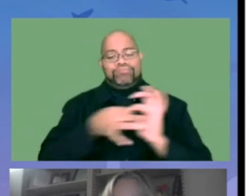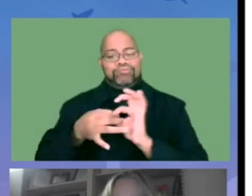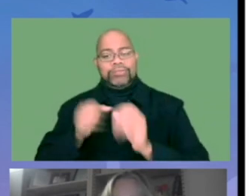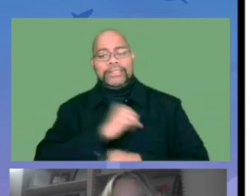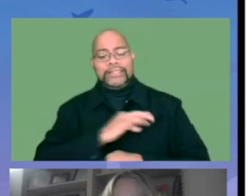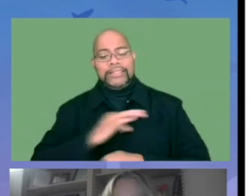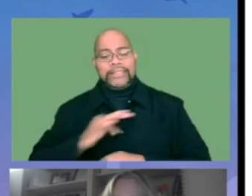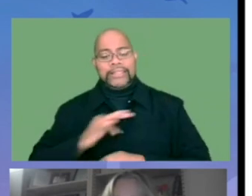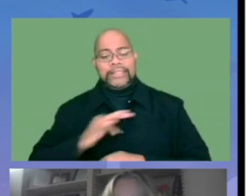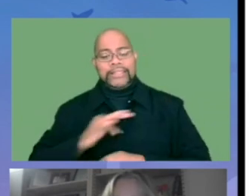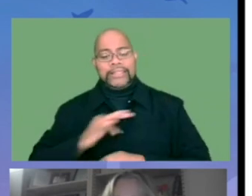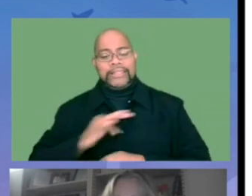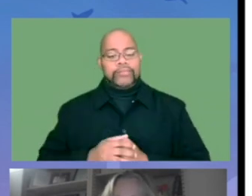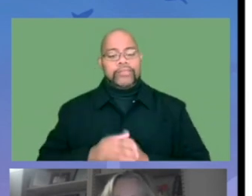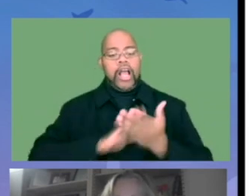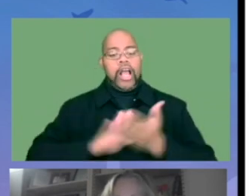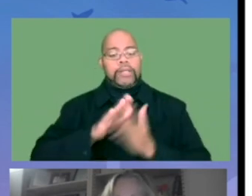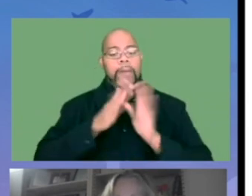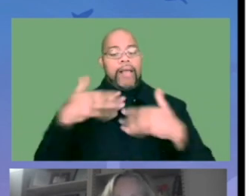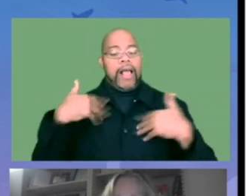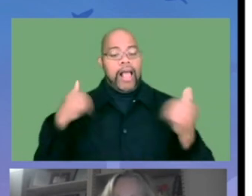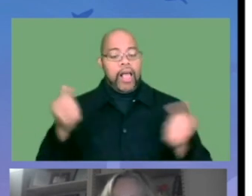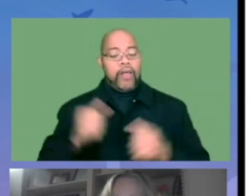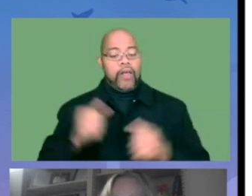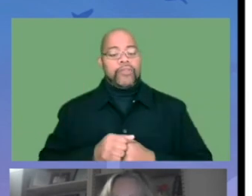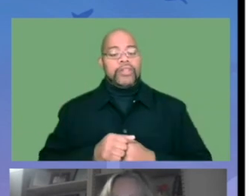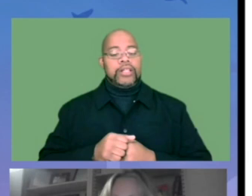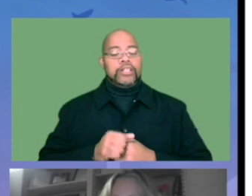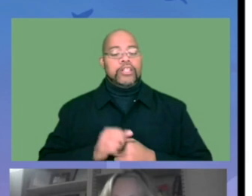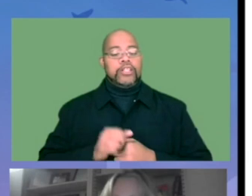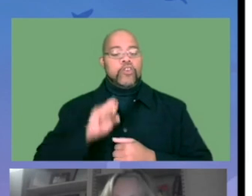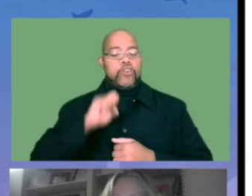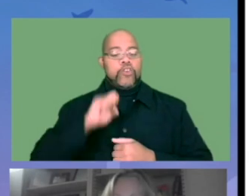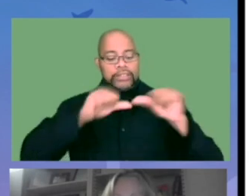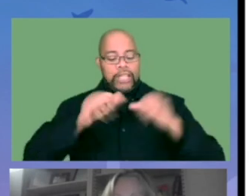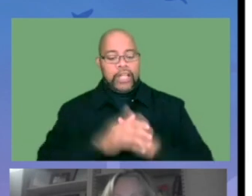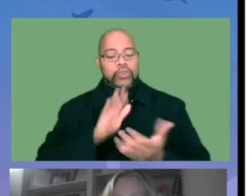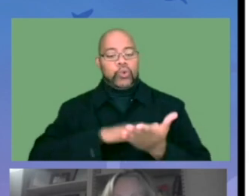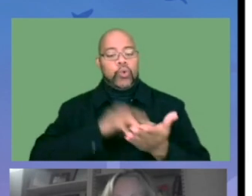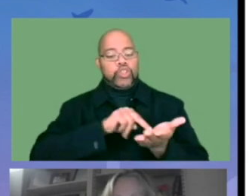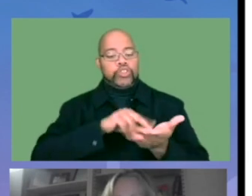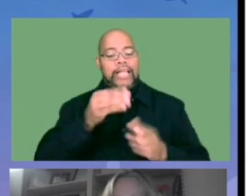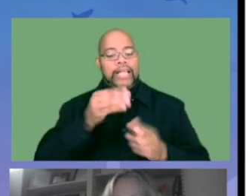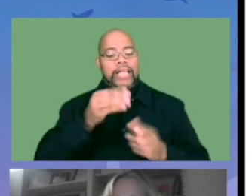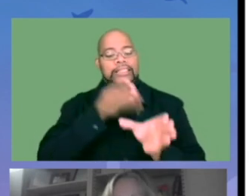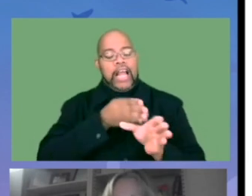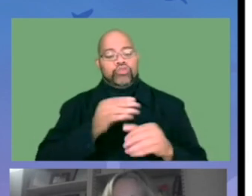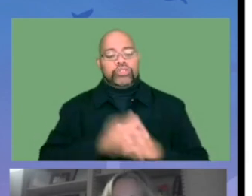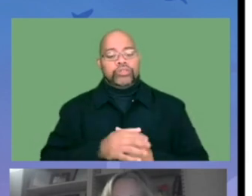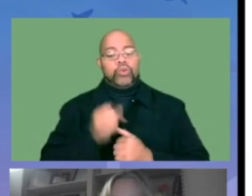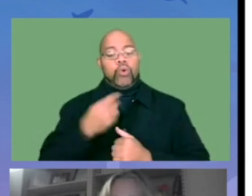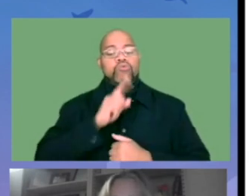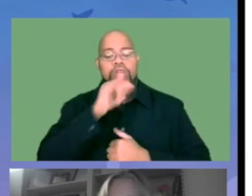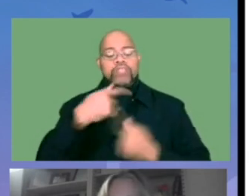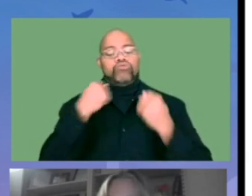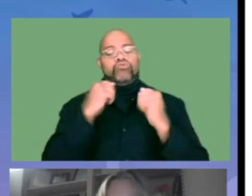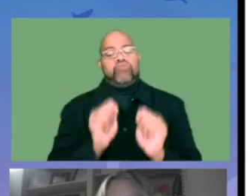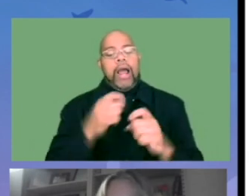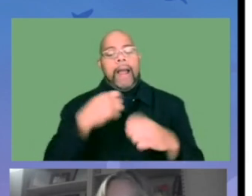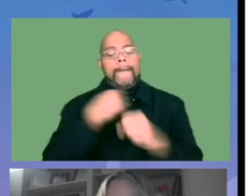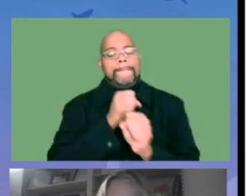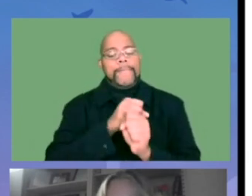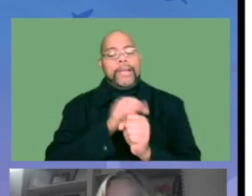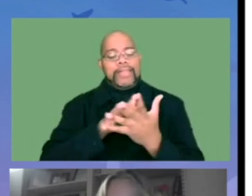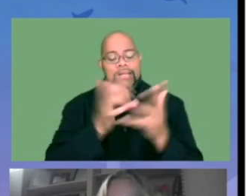So we have schools, two different school districts who are partnering with us on that. And what we have is